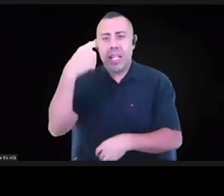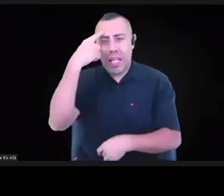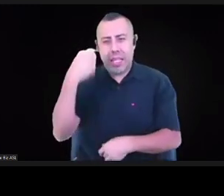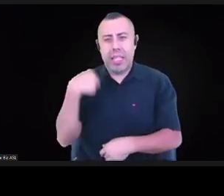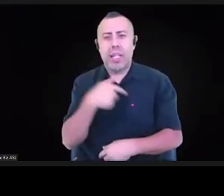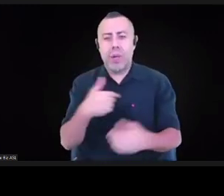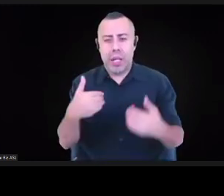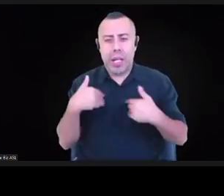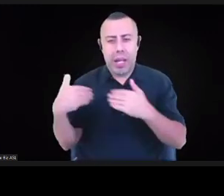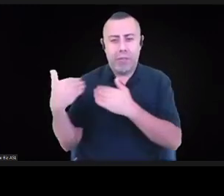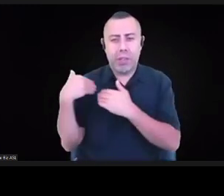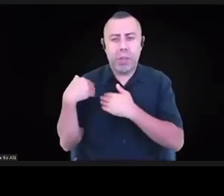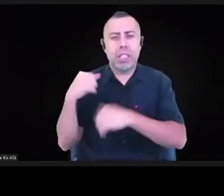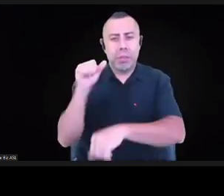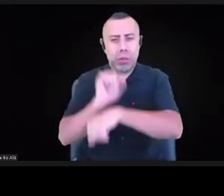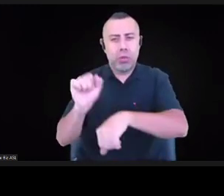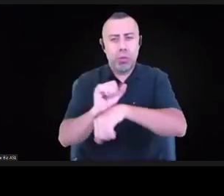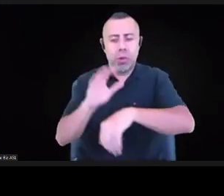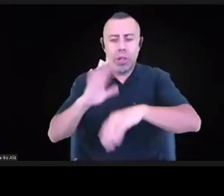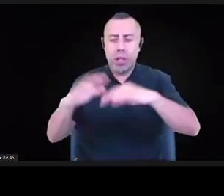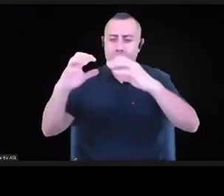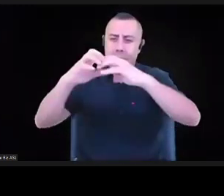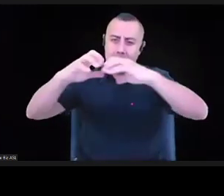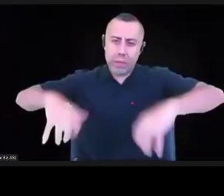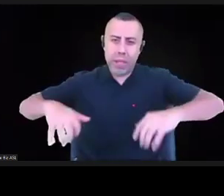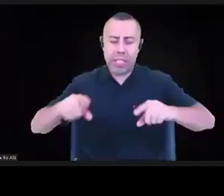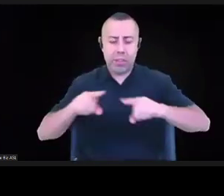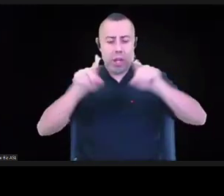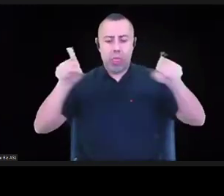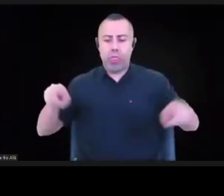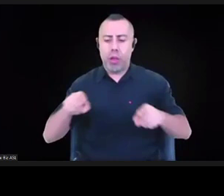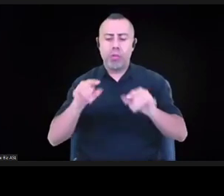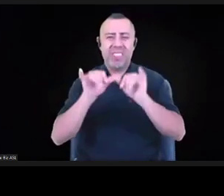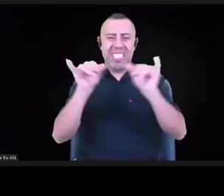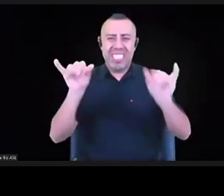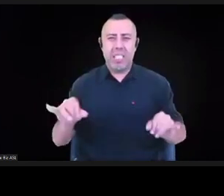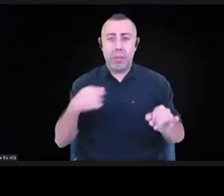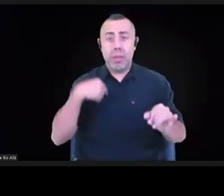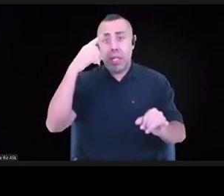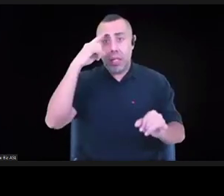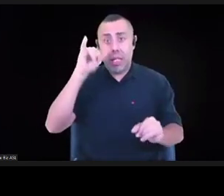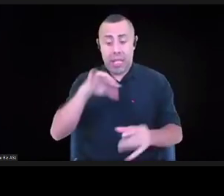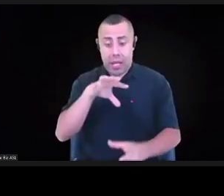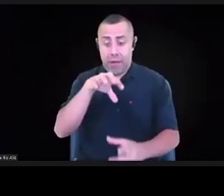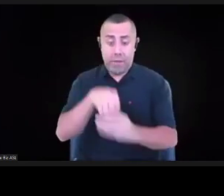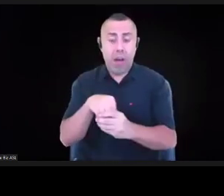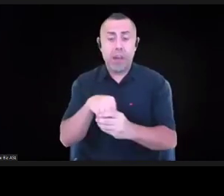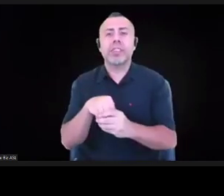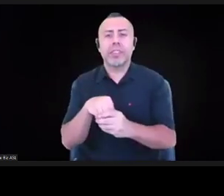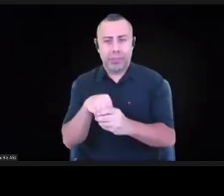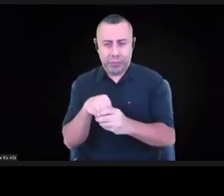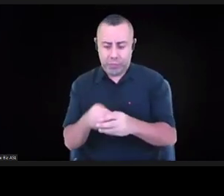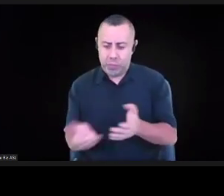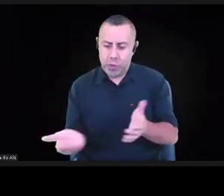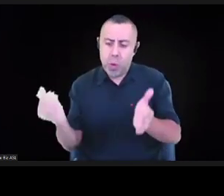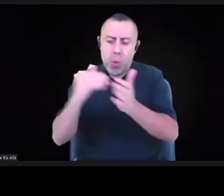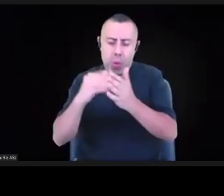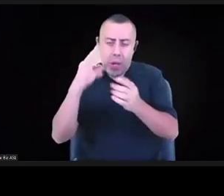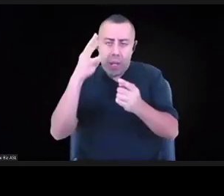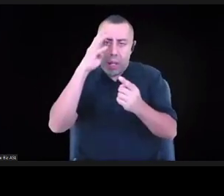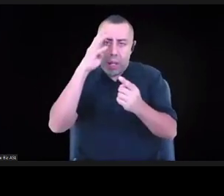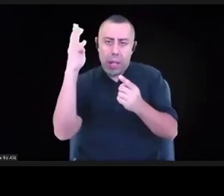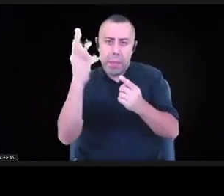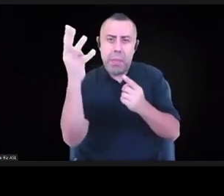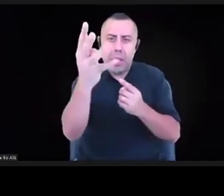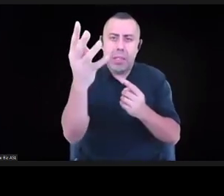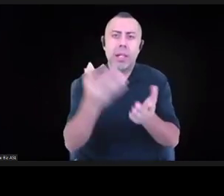dismantle those systems. And I think that that involves the act of reimagination. I have said,